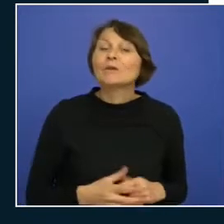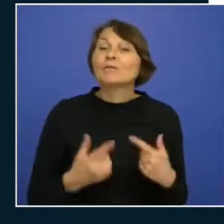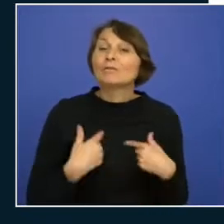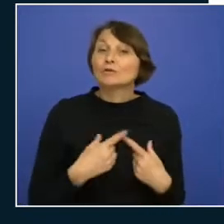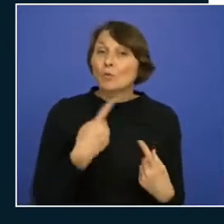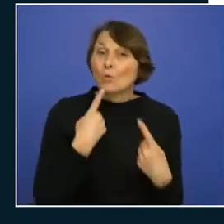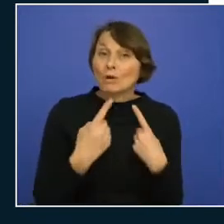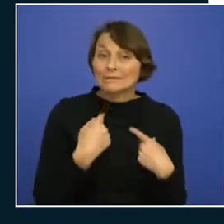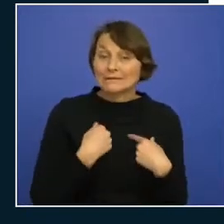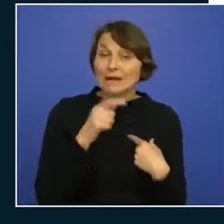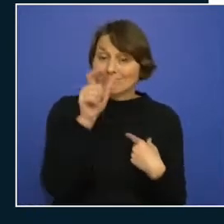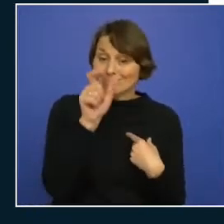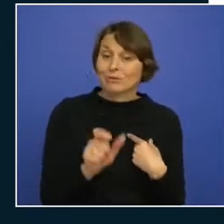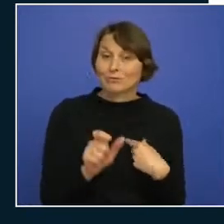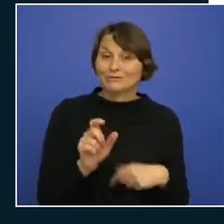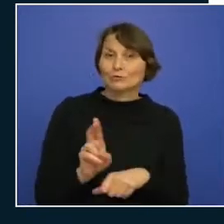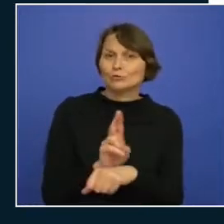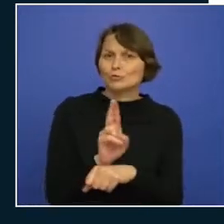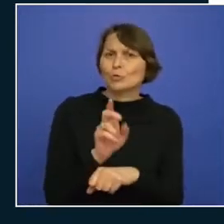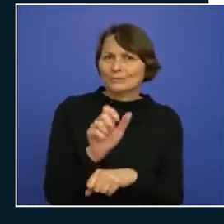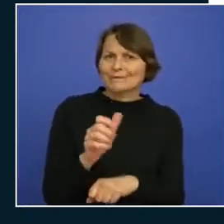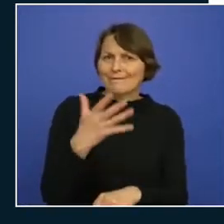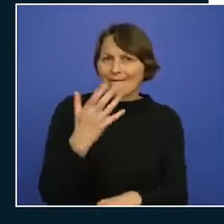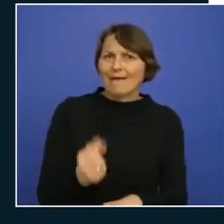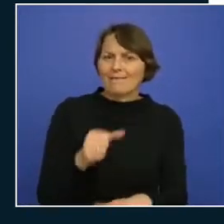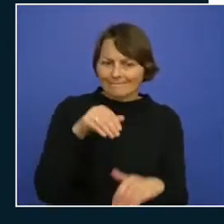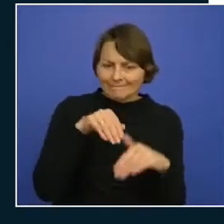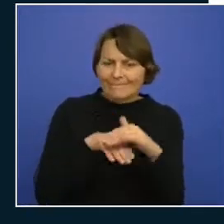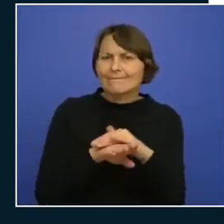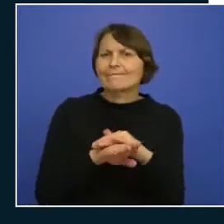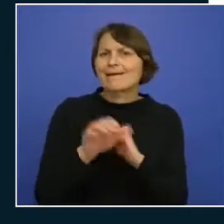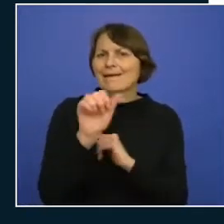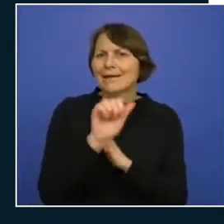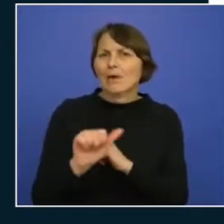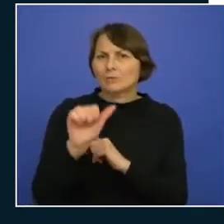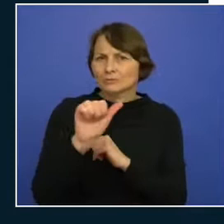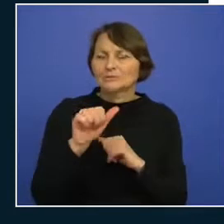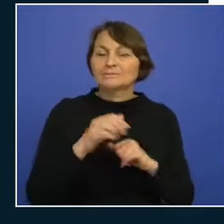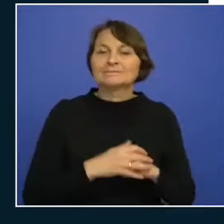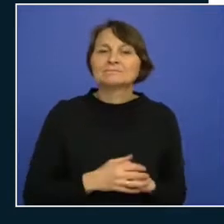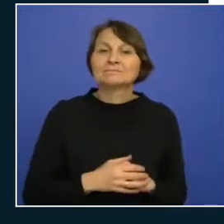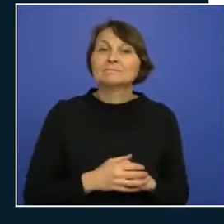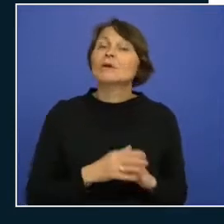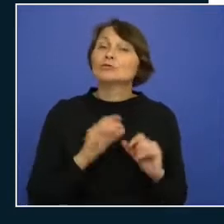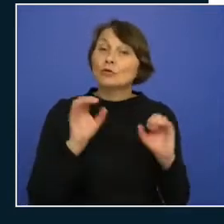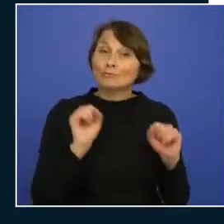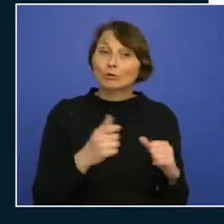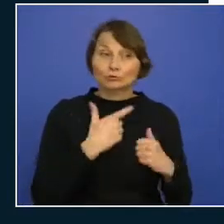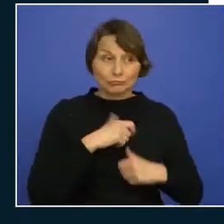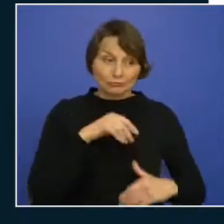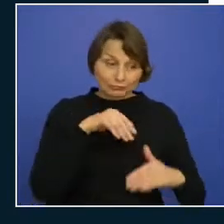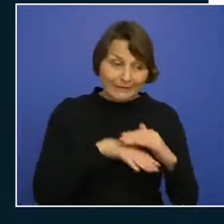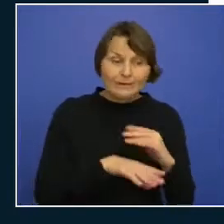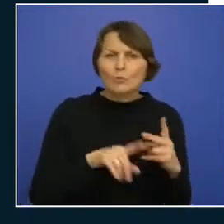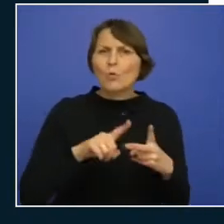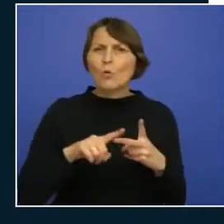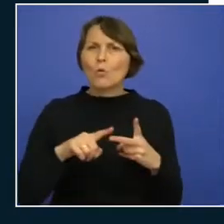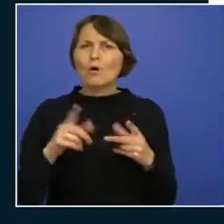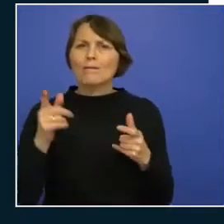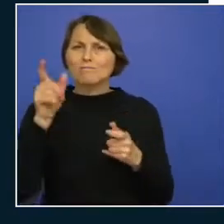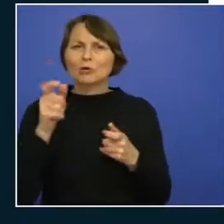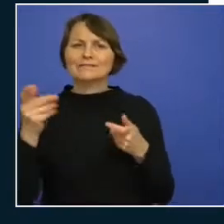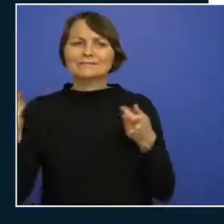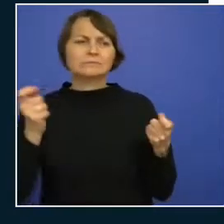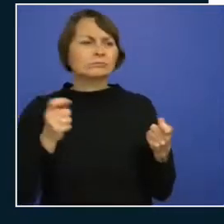and yeah obviously these enable users and administrators to log in and work with azure and when you